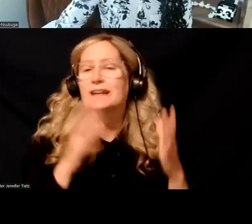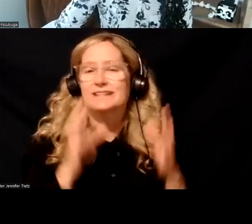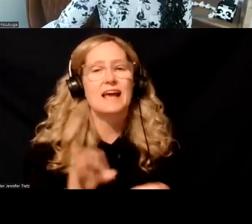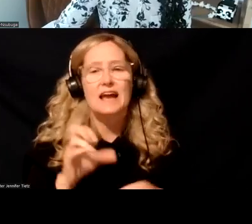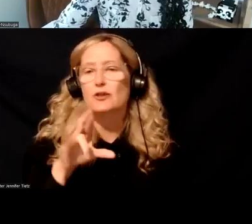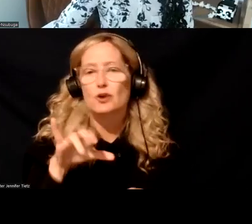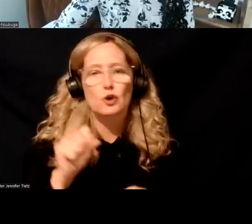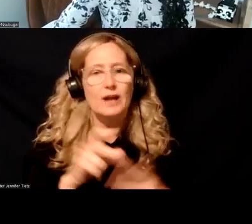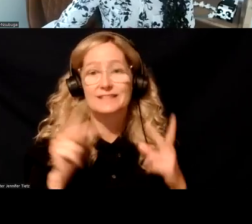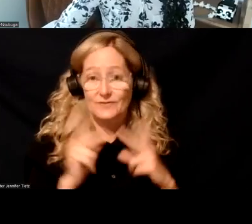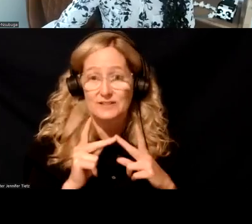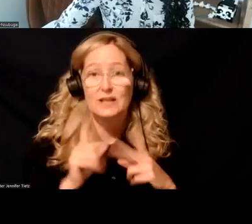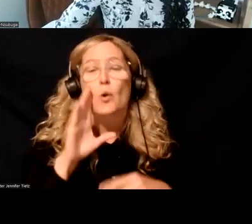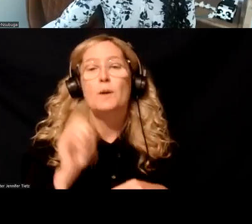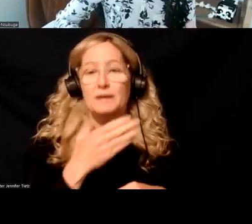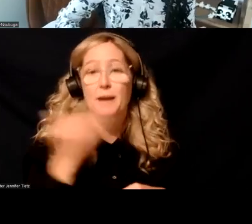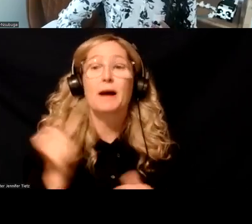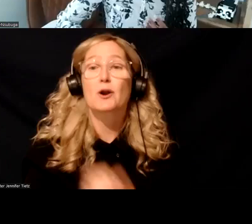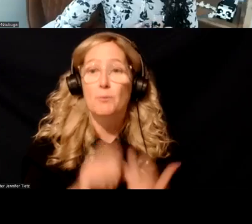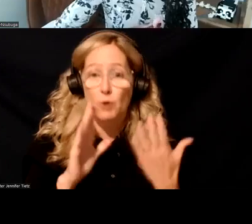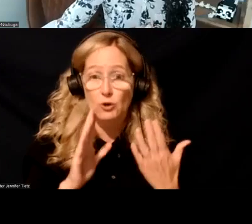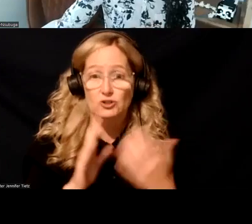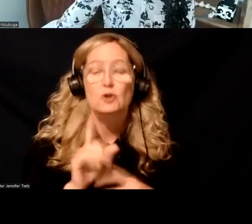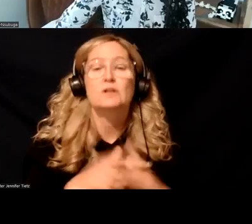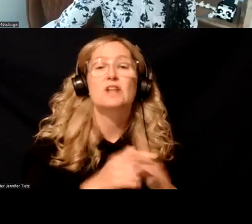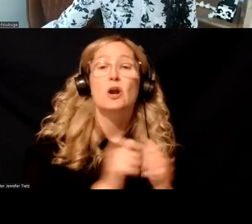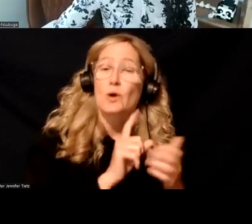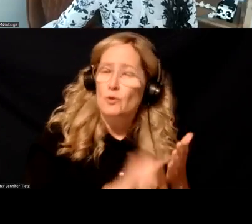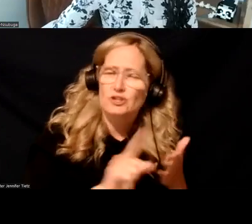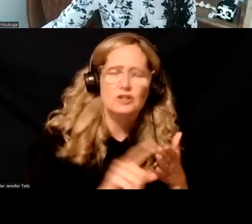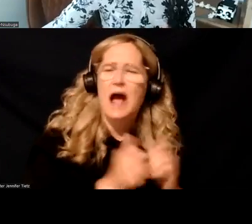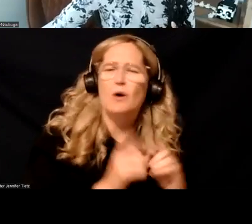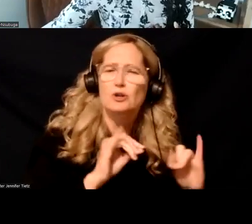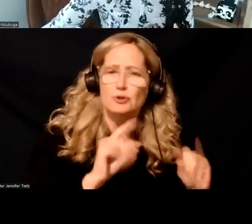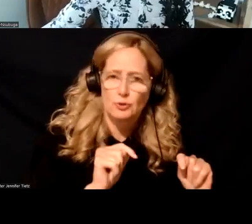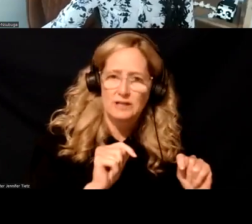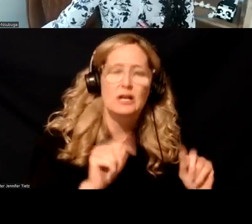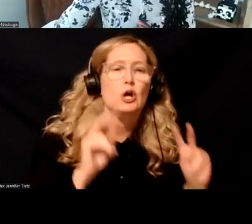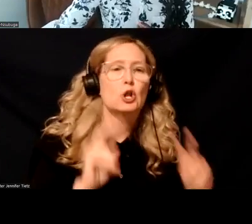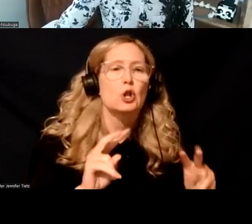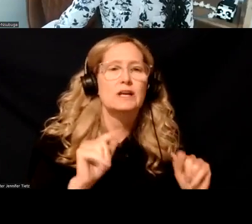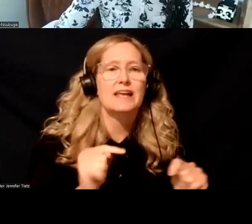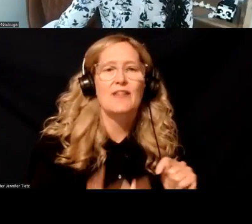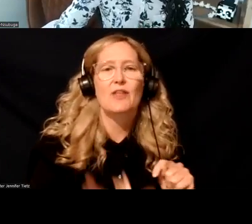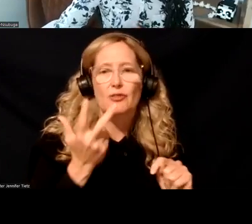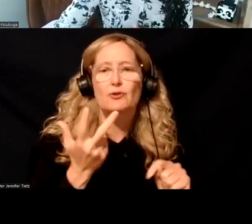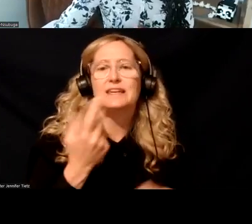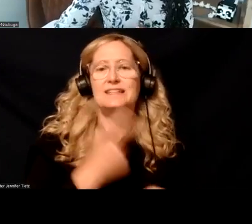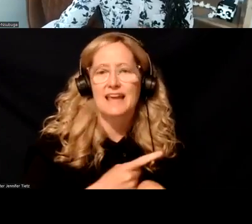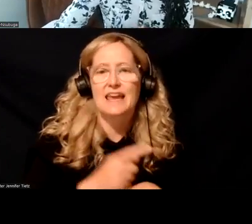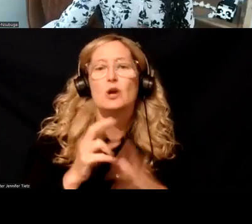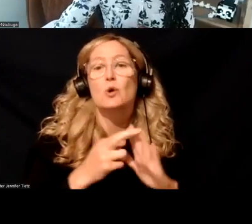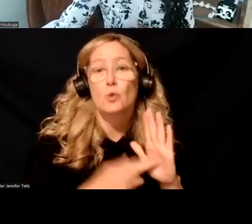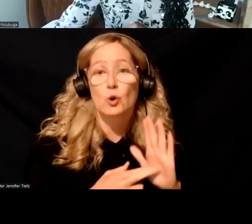facility would be a better approach. So we started with research on how we could do this, um, looking at the three-day rule to make sure